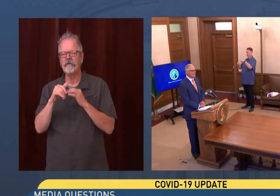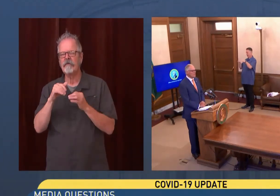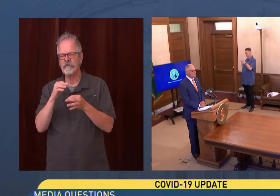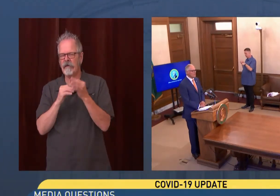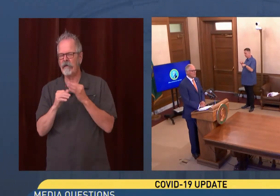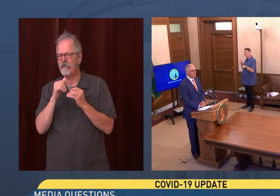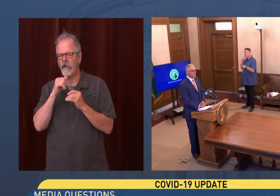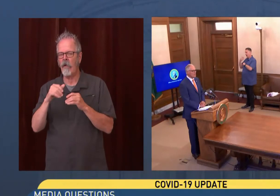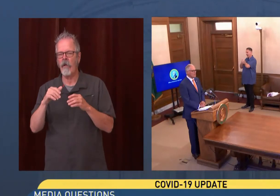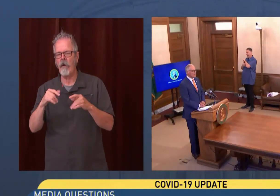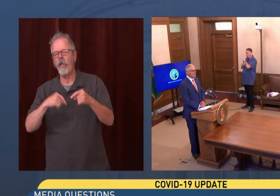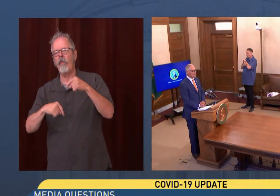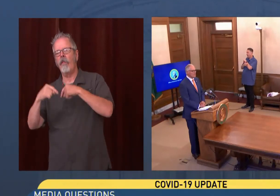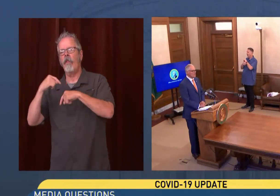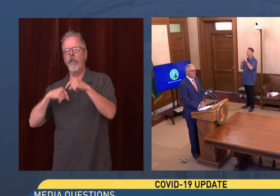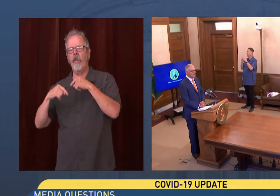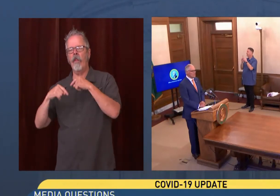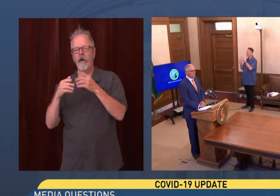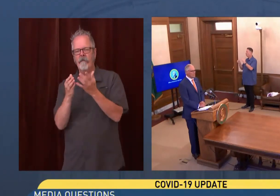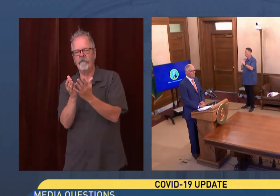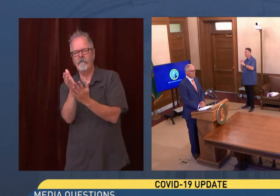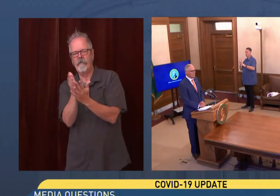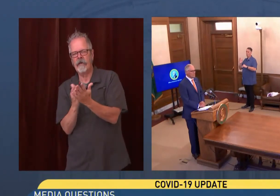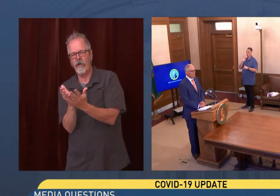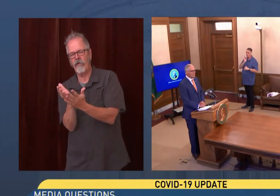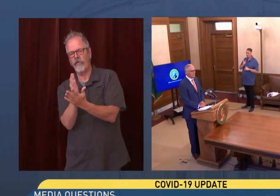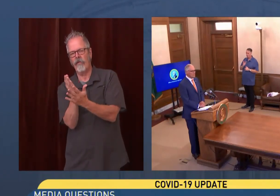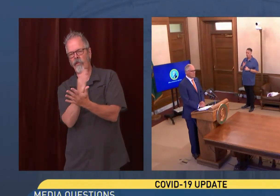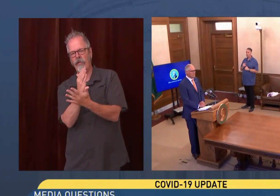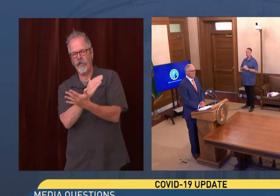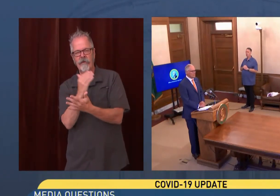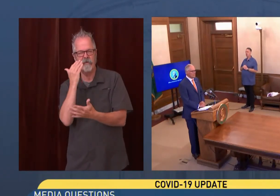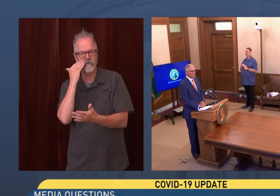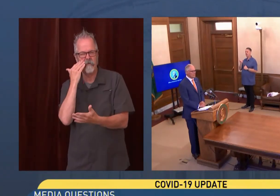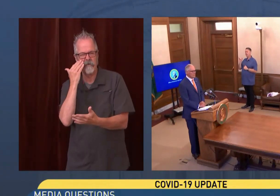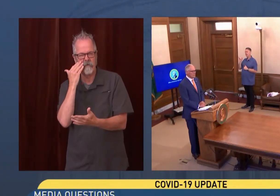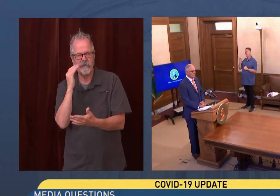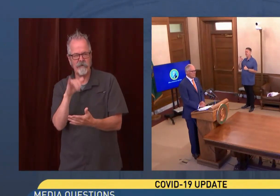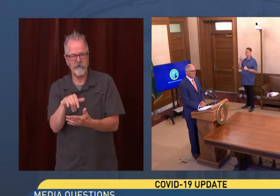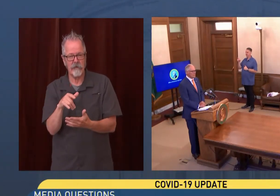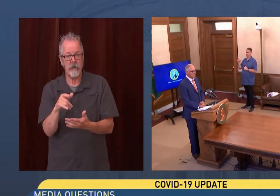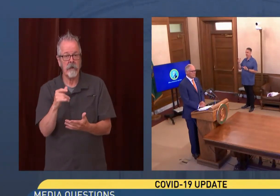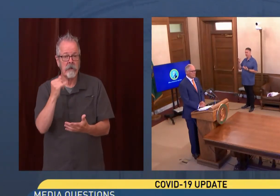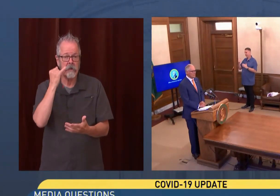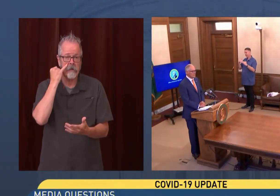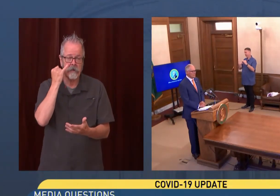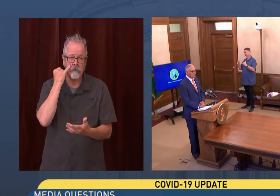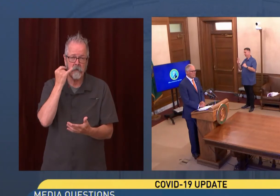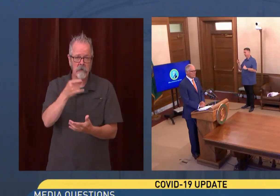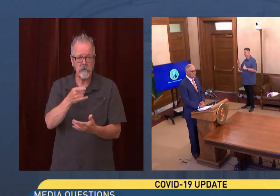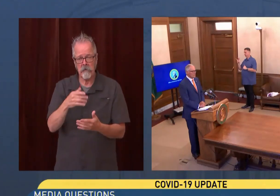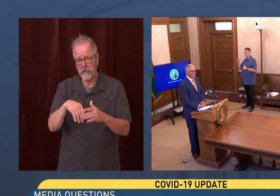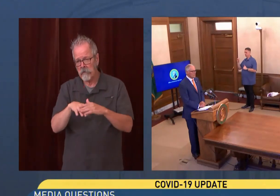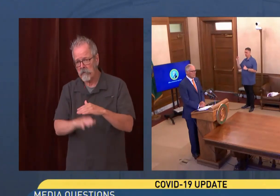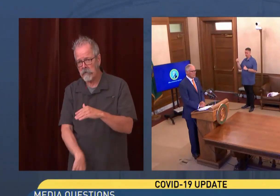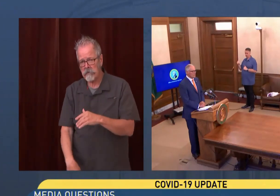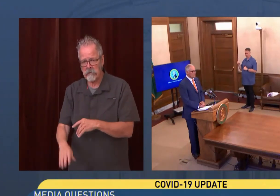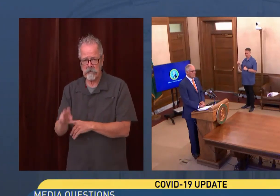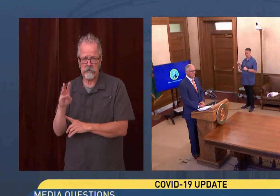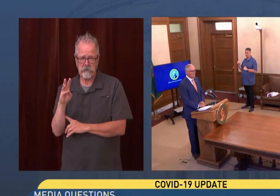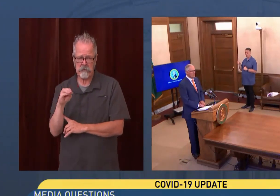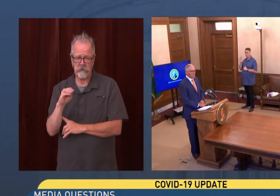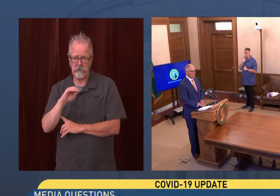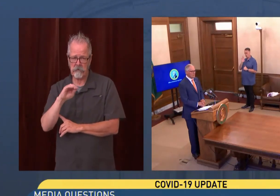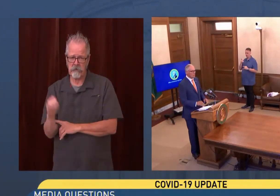considered reintroducing mask mandates for the counties that are well below 60, 70%, with at least one